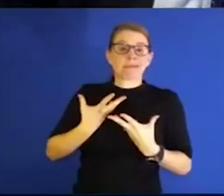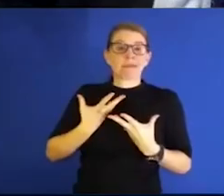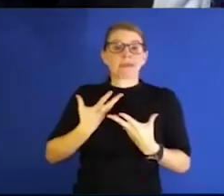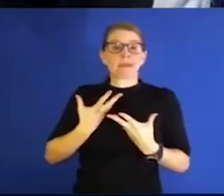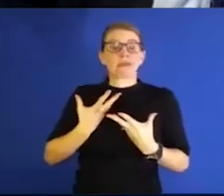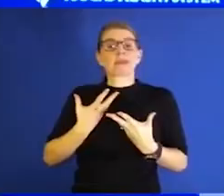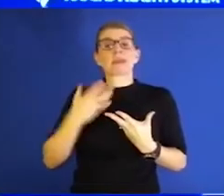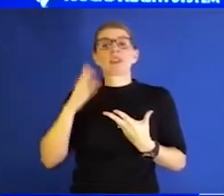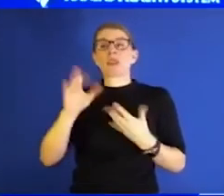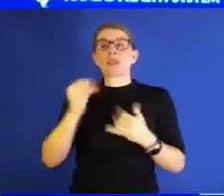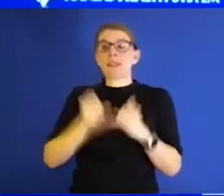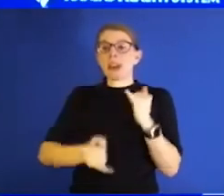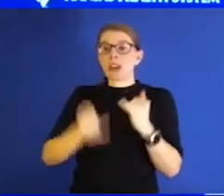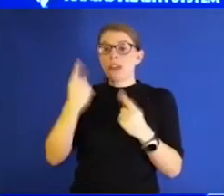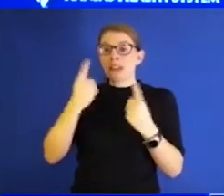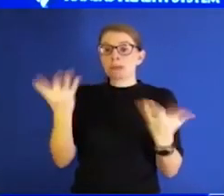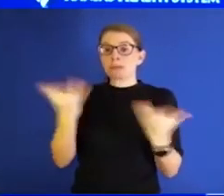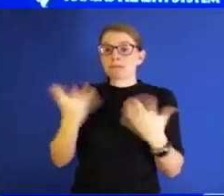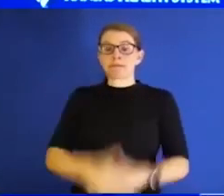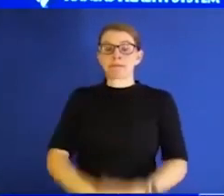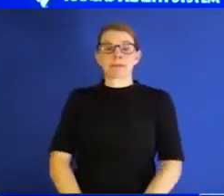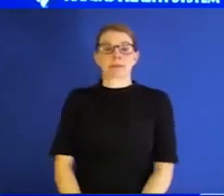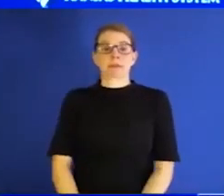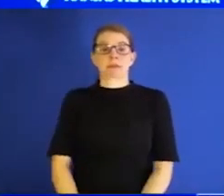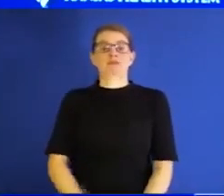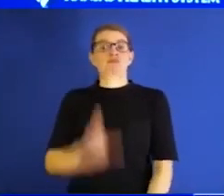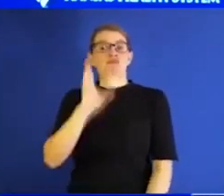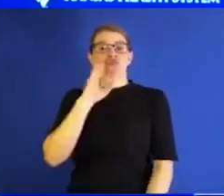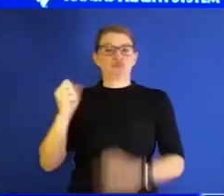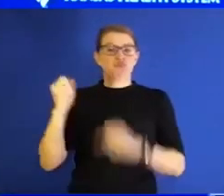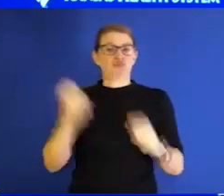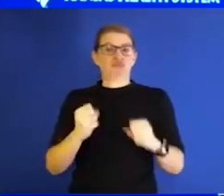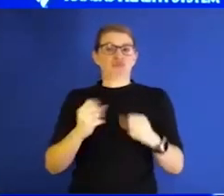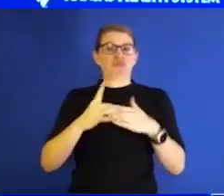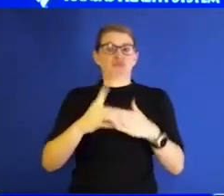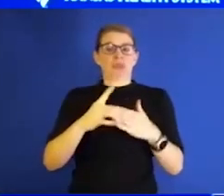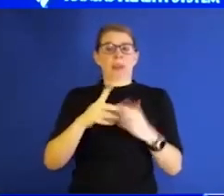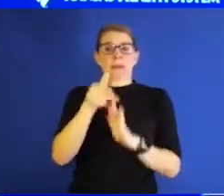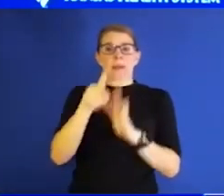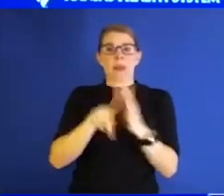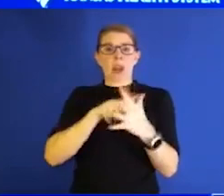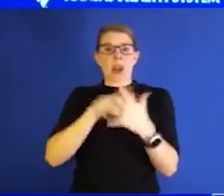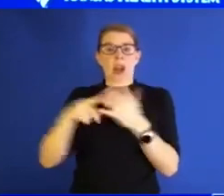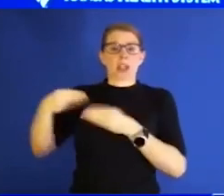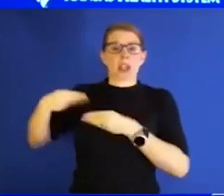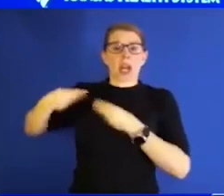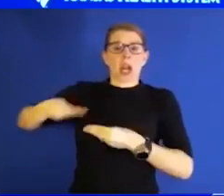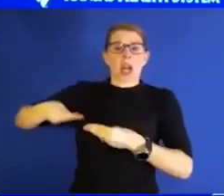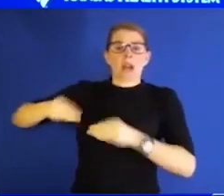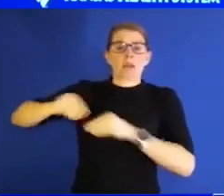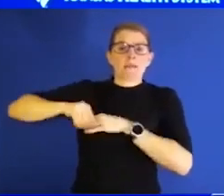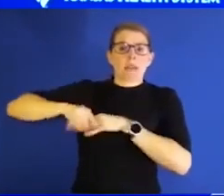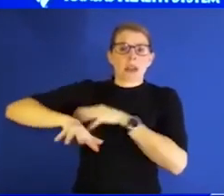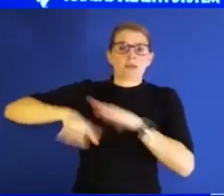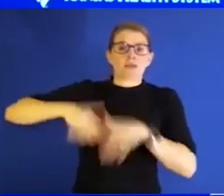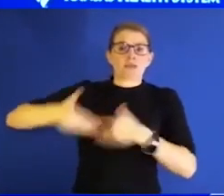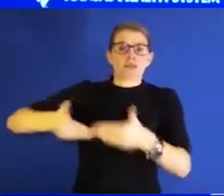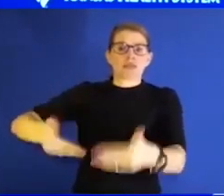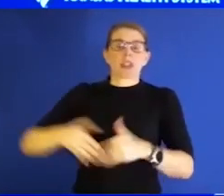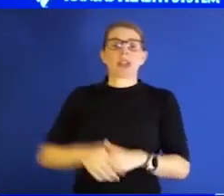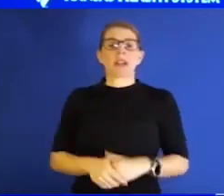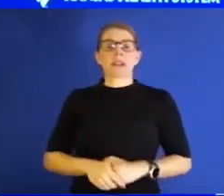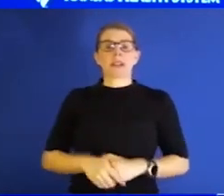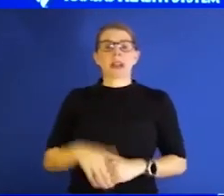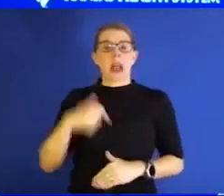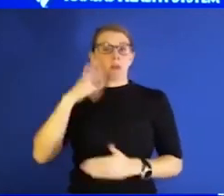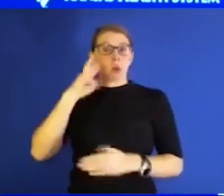thoughts. Yeah, you know, we know that strong leadership and those principles, they all trickle down. We have seen this. I've witnessed firsthand